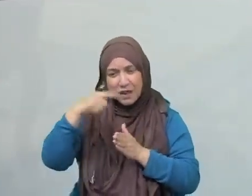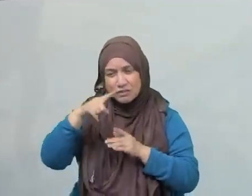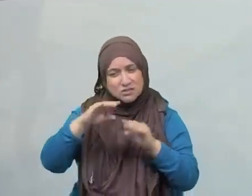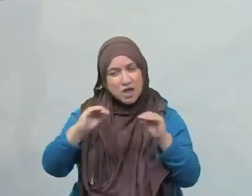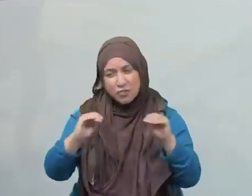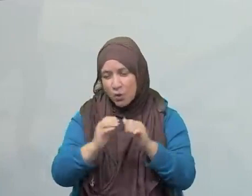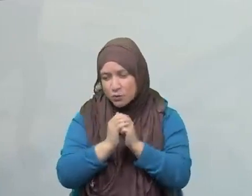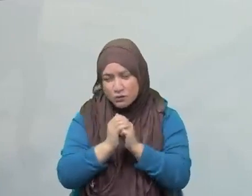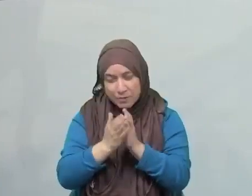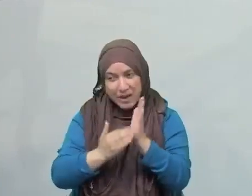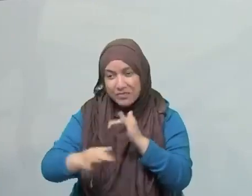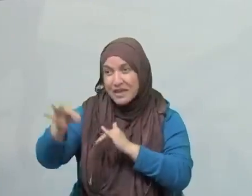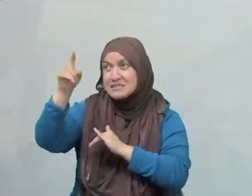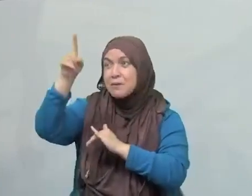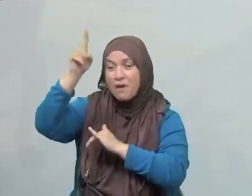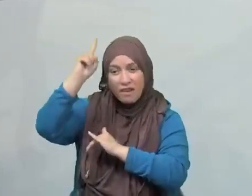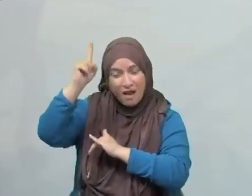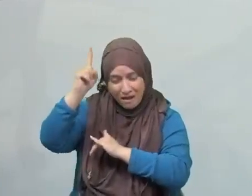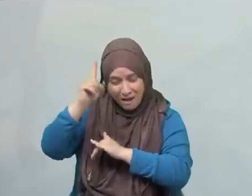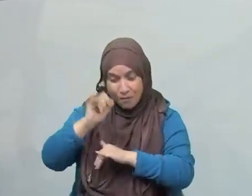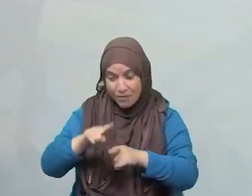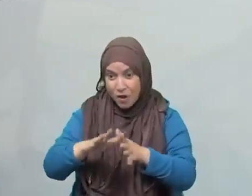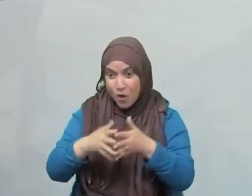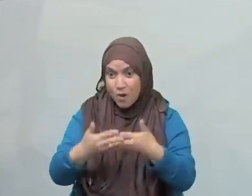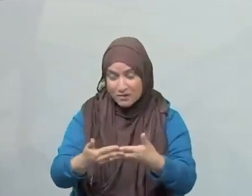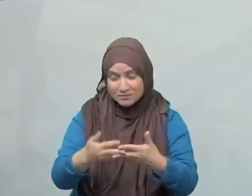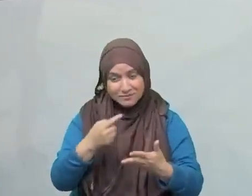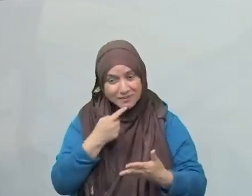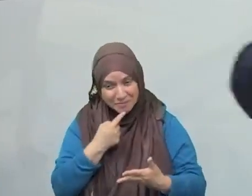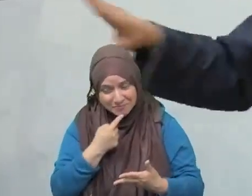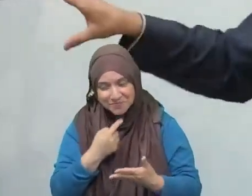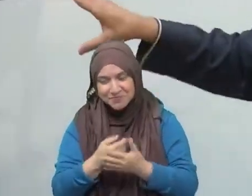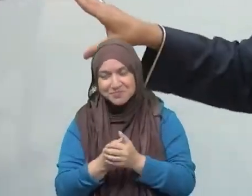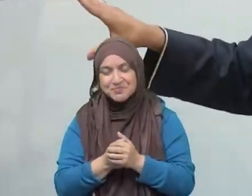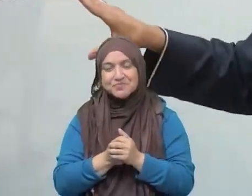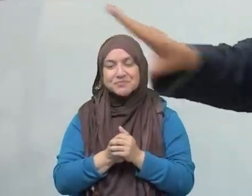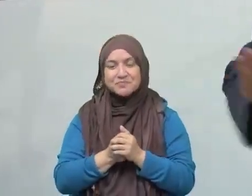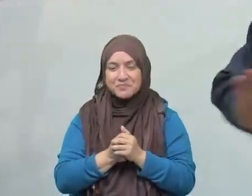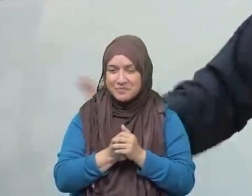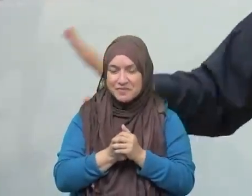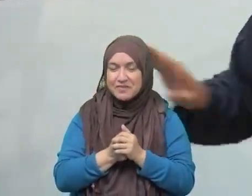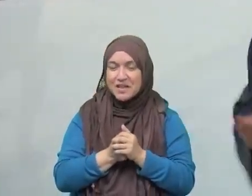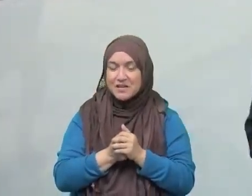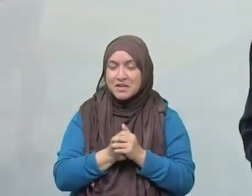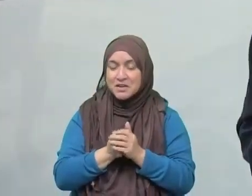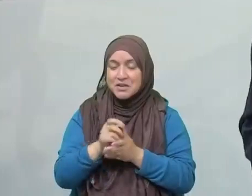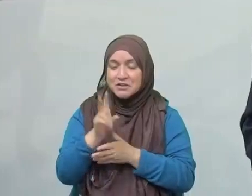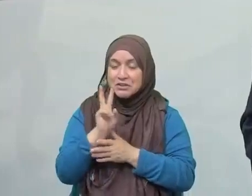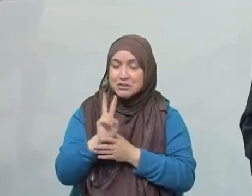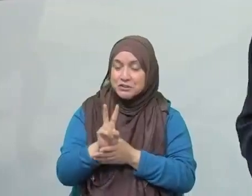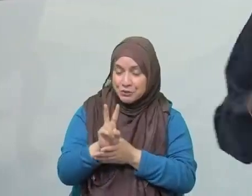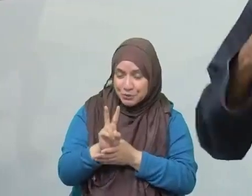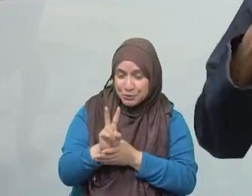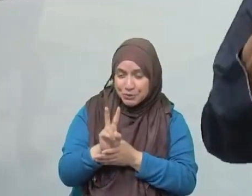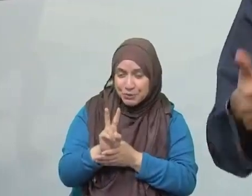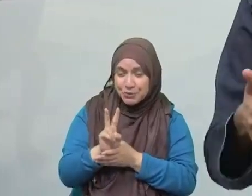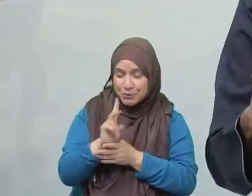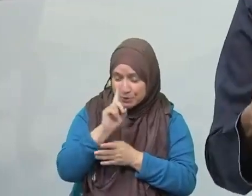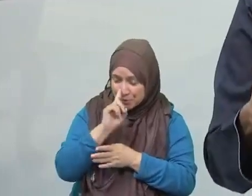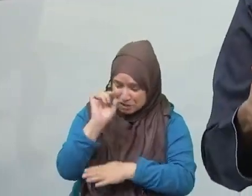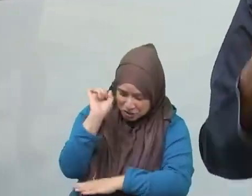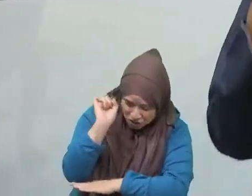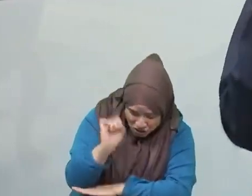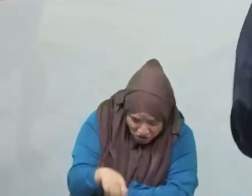Because in your two raka'ahs of Qiyamun Lail, you will combine all of the afkar just to have a proper prayer. You'll have